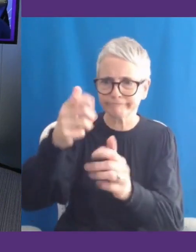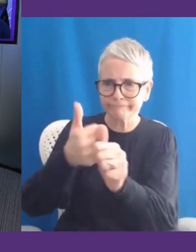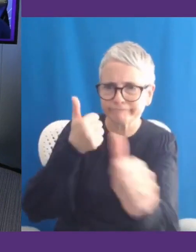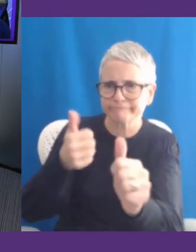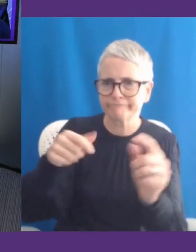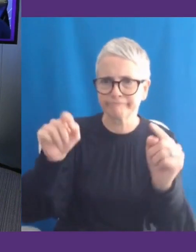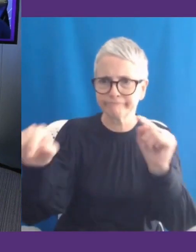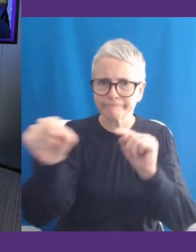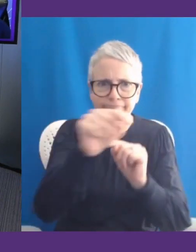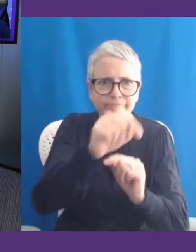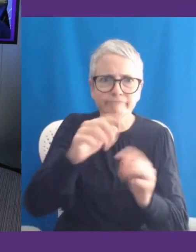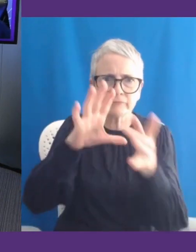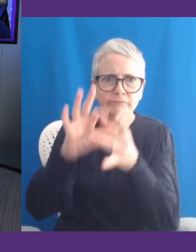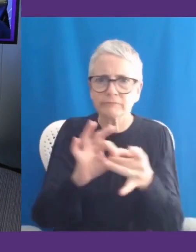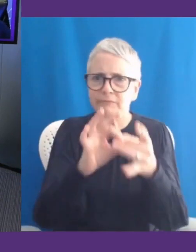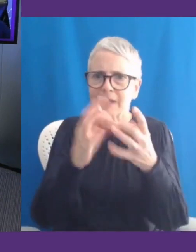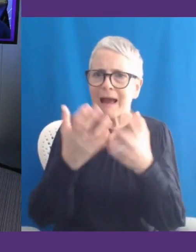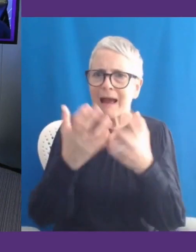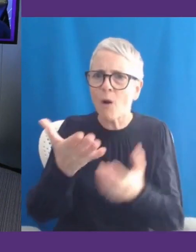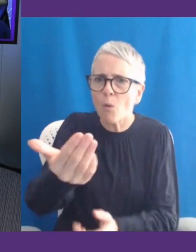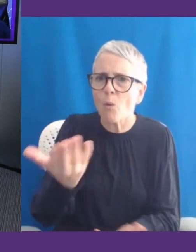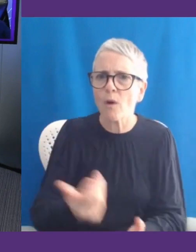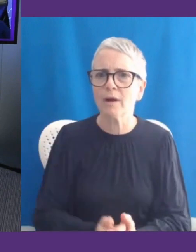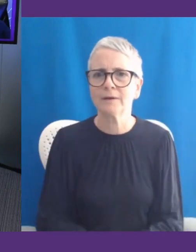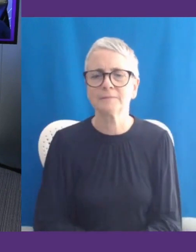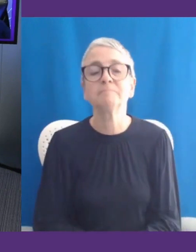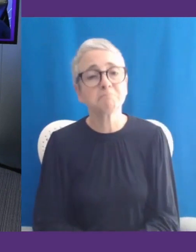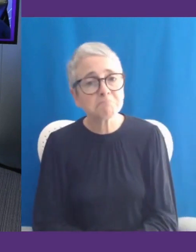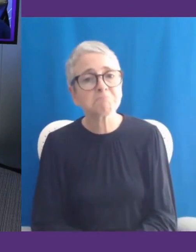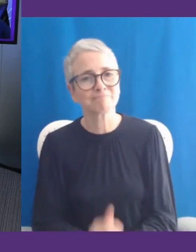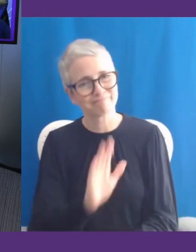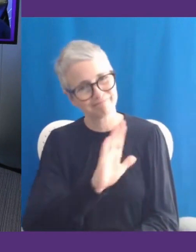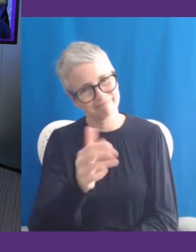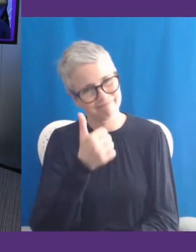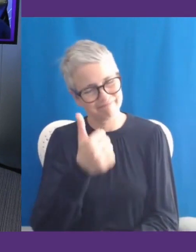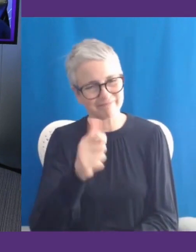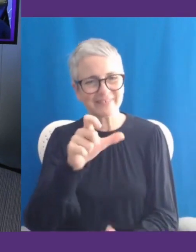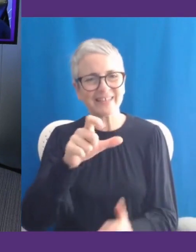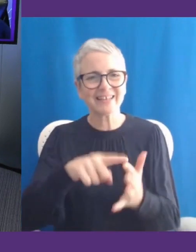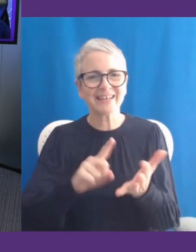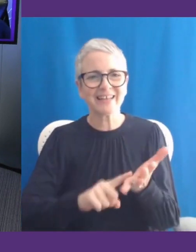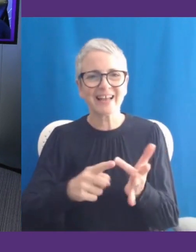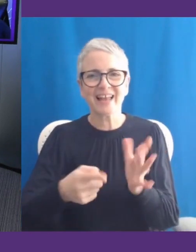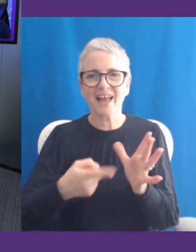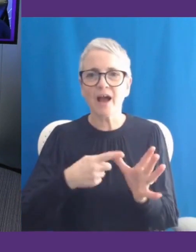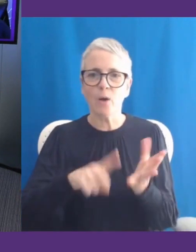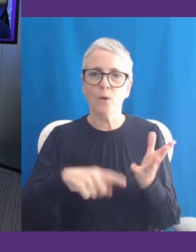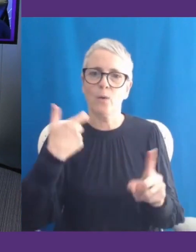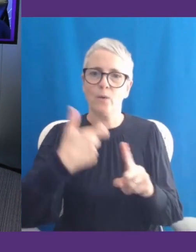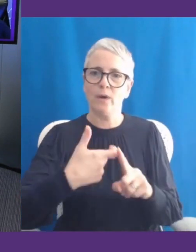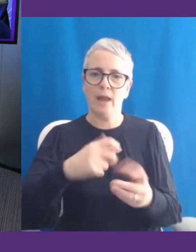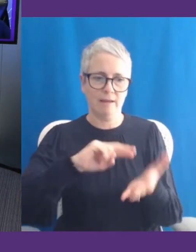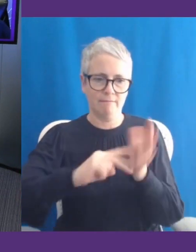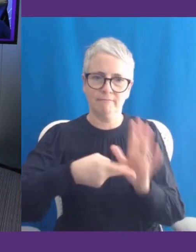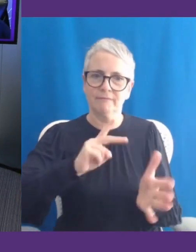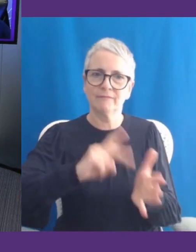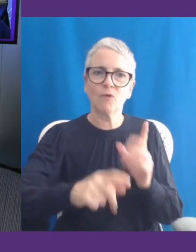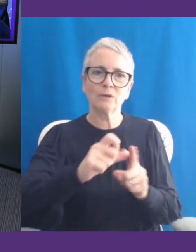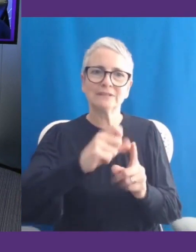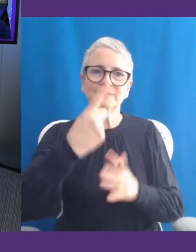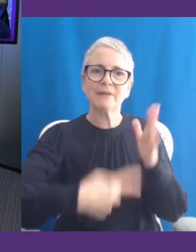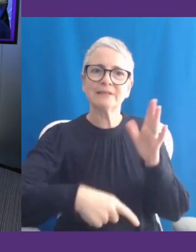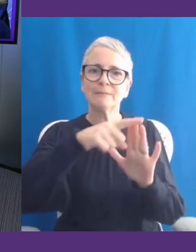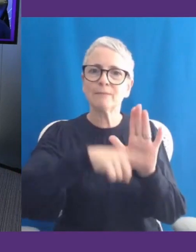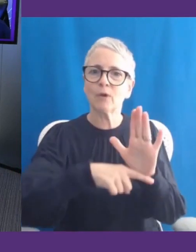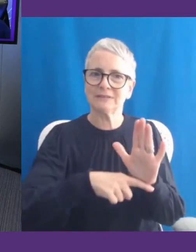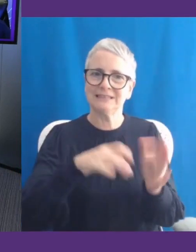can be made? Hi, everybody. My name is Celia. I am the co-founding director of the Disability Policy Centre. And what